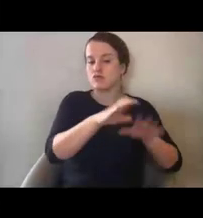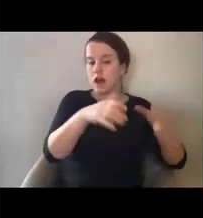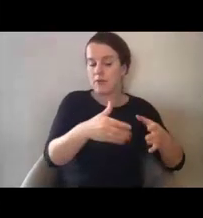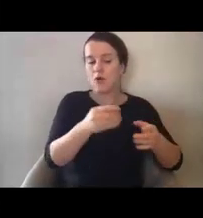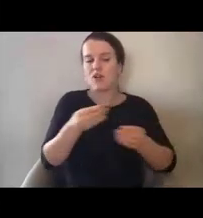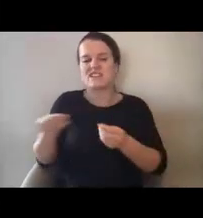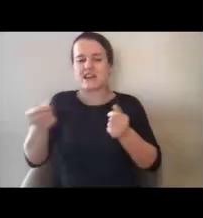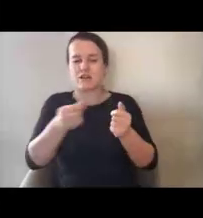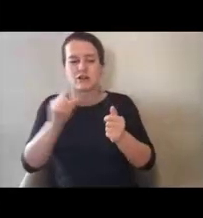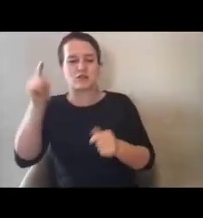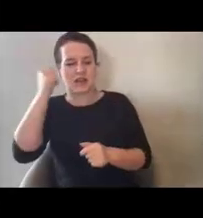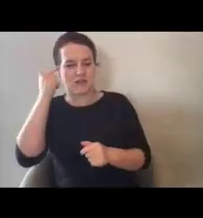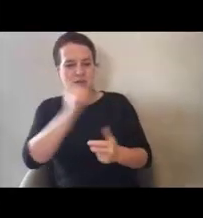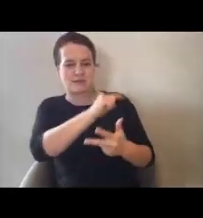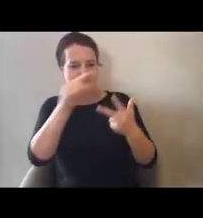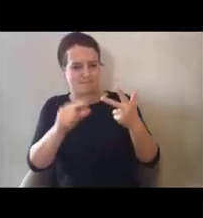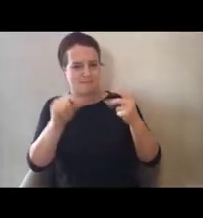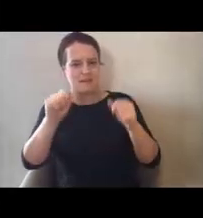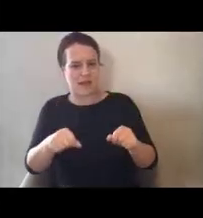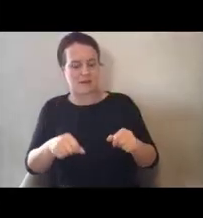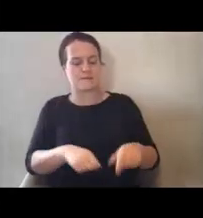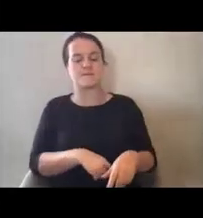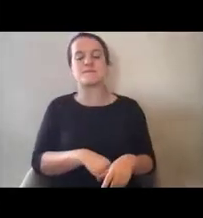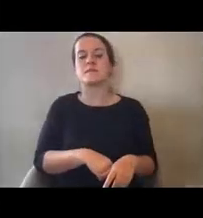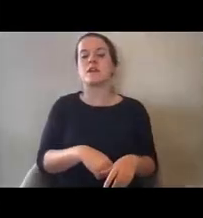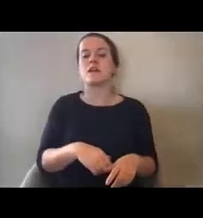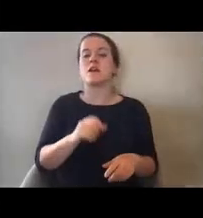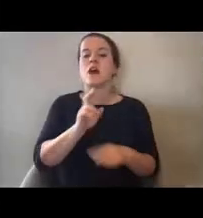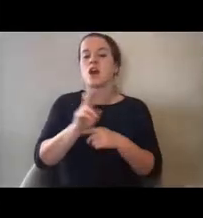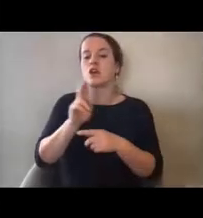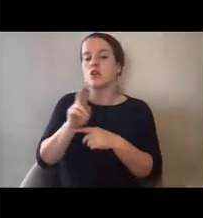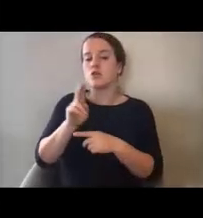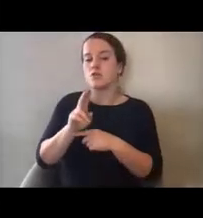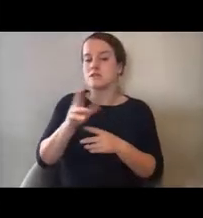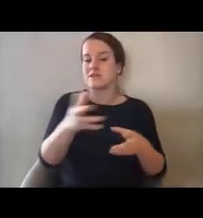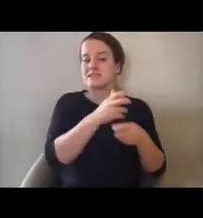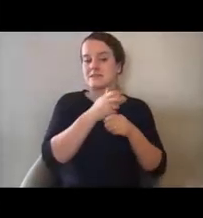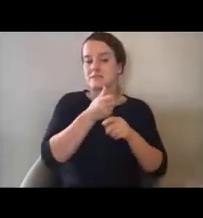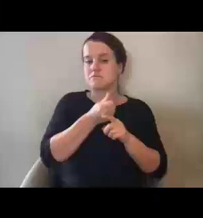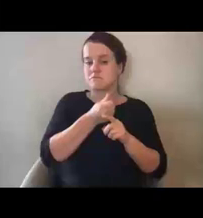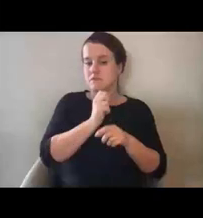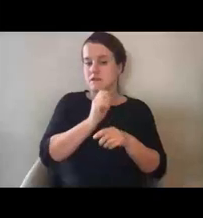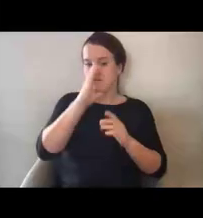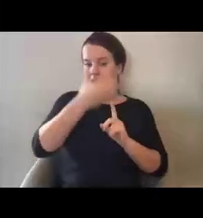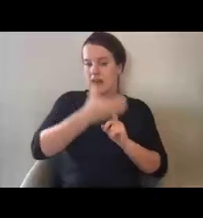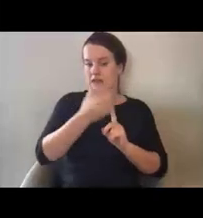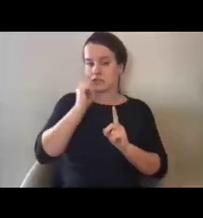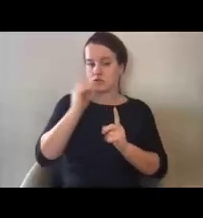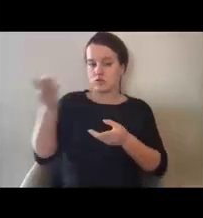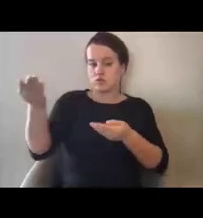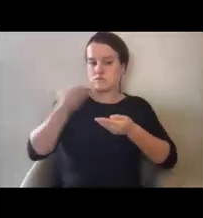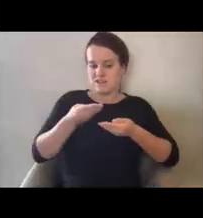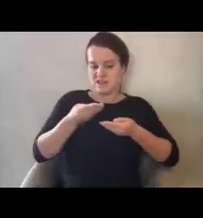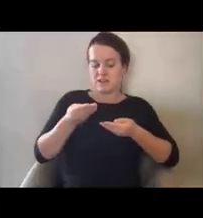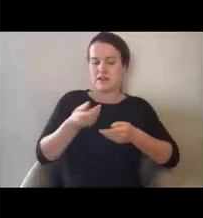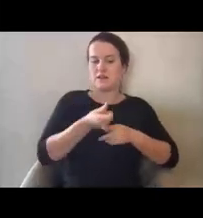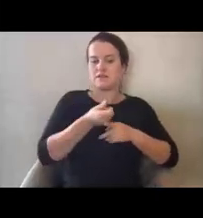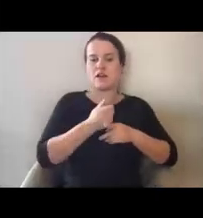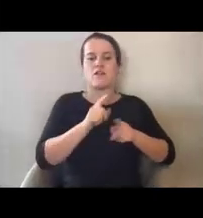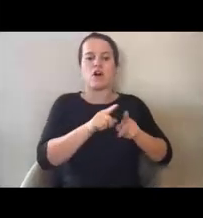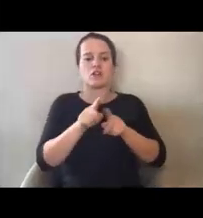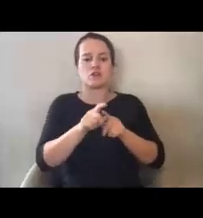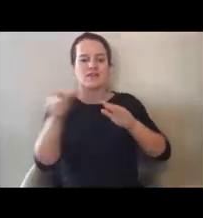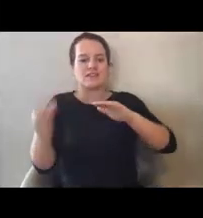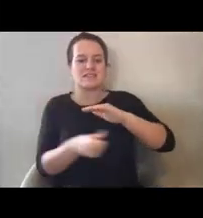government. Then underneath the recipient acting as the pass-through entity are our sub-recipients. And those